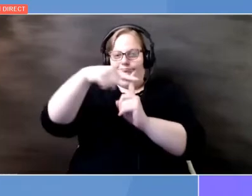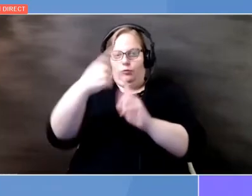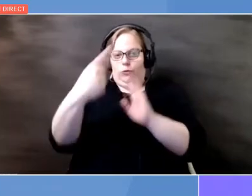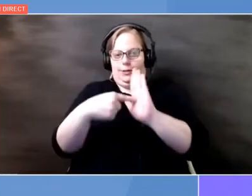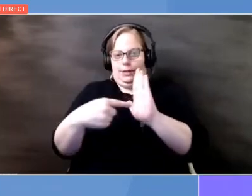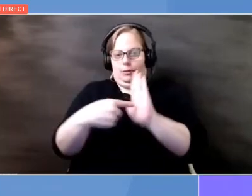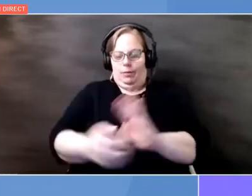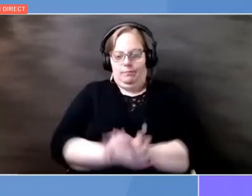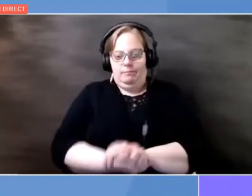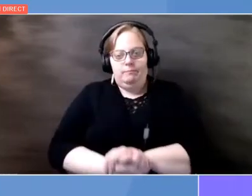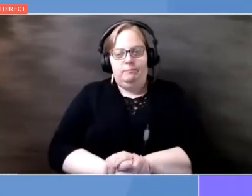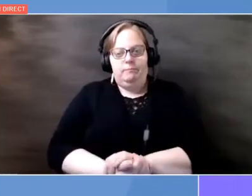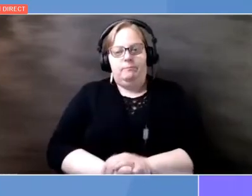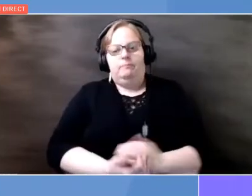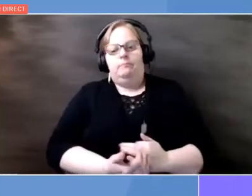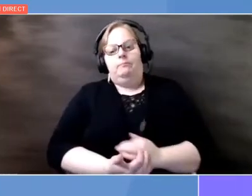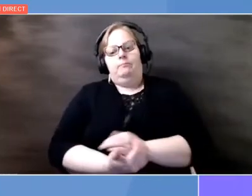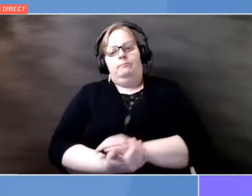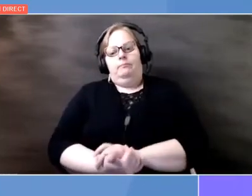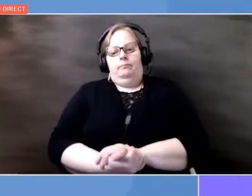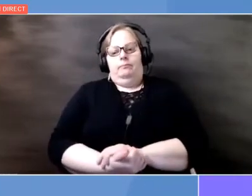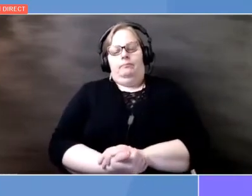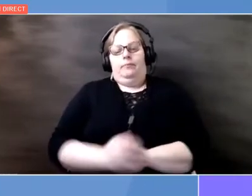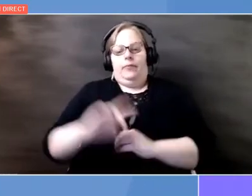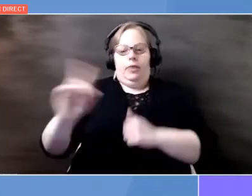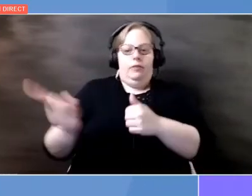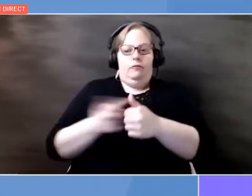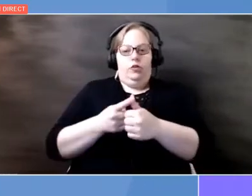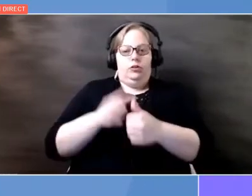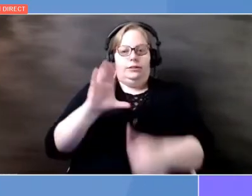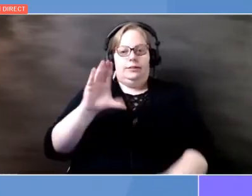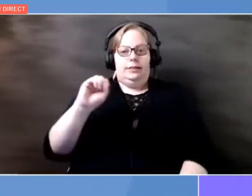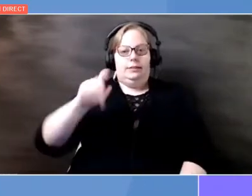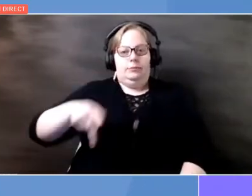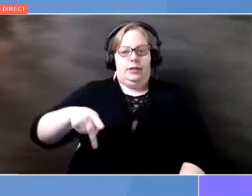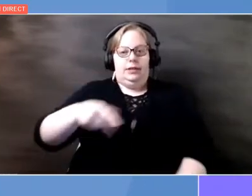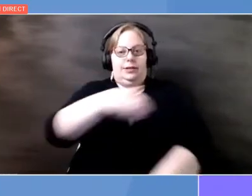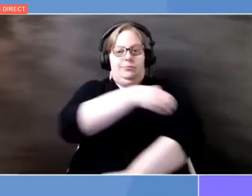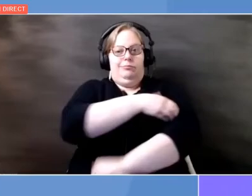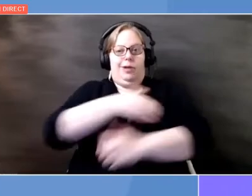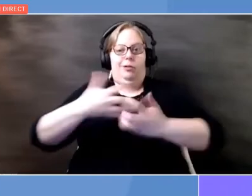which is the first CSP power plant in South America.